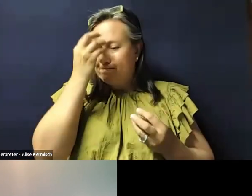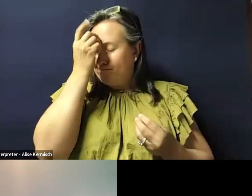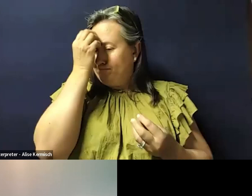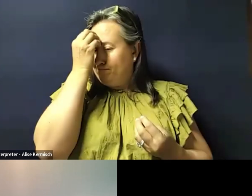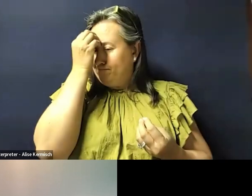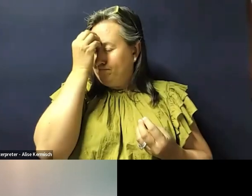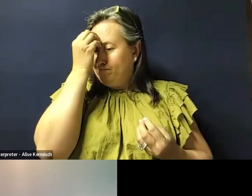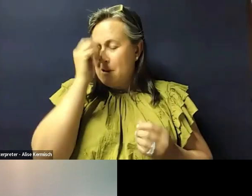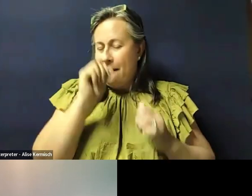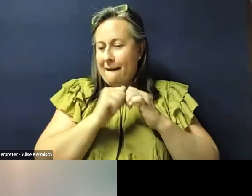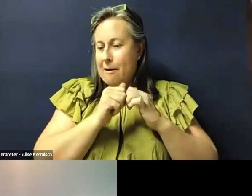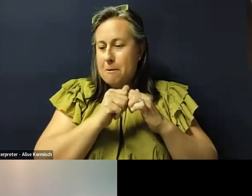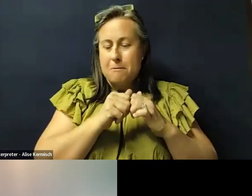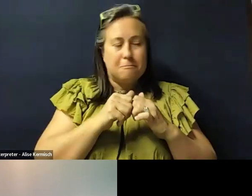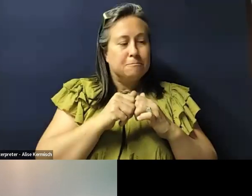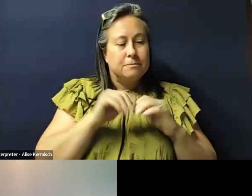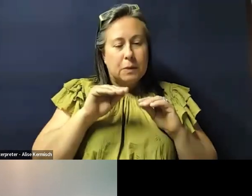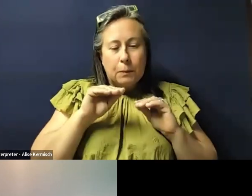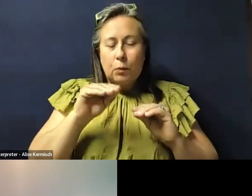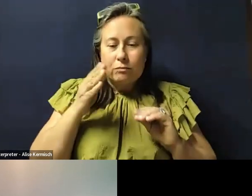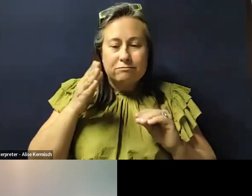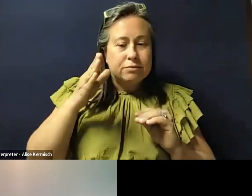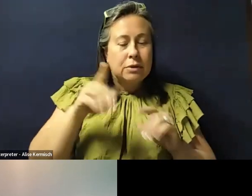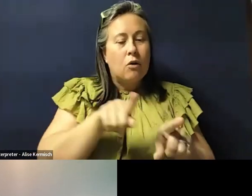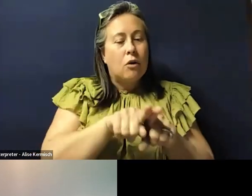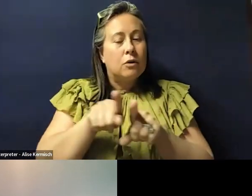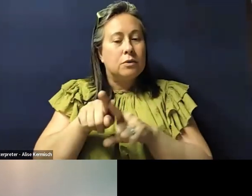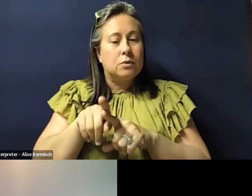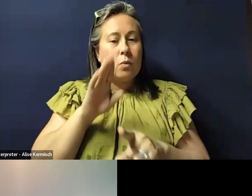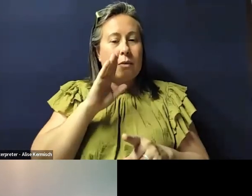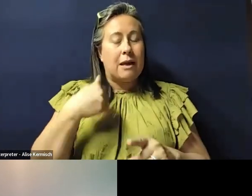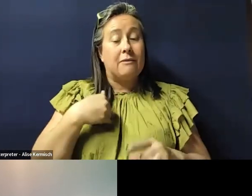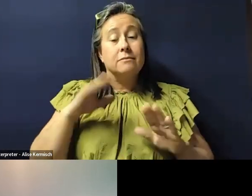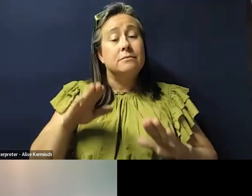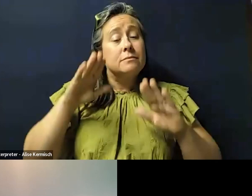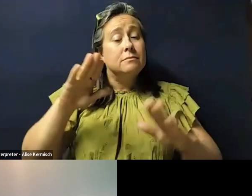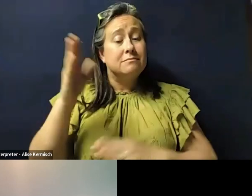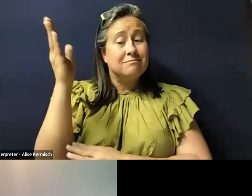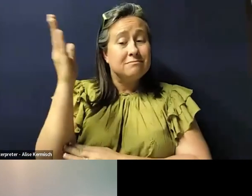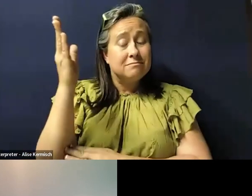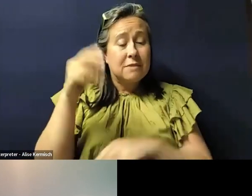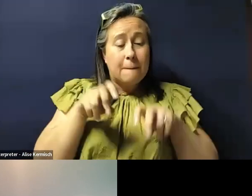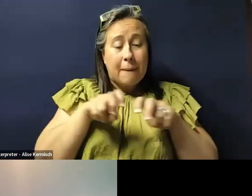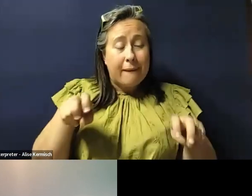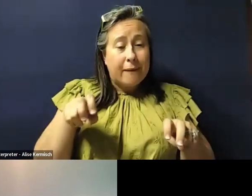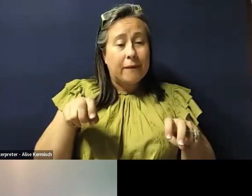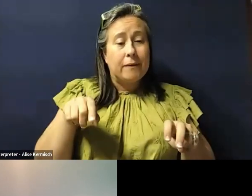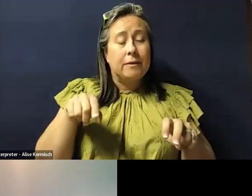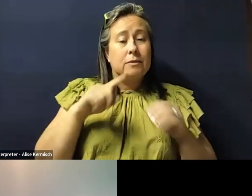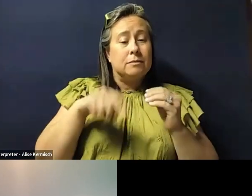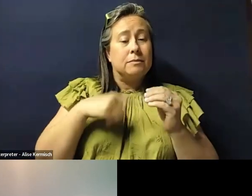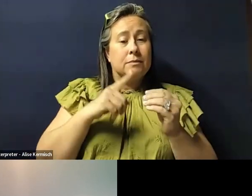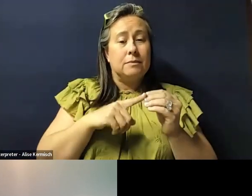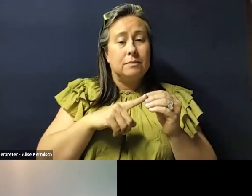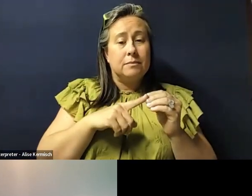how to move forward. And also we will have a wonderful presentation, uh, panel presentation on,